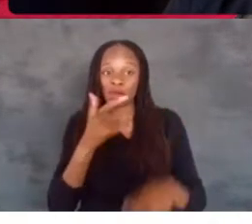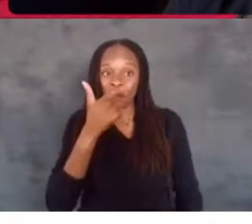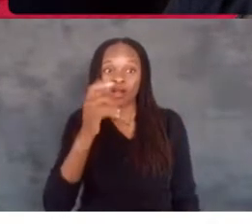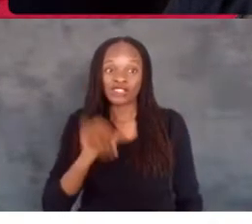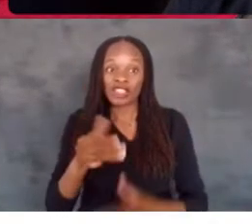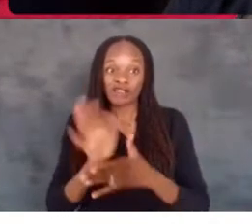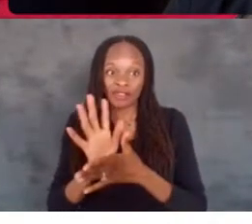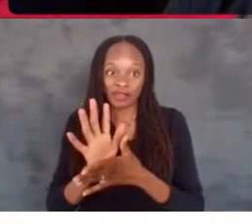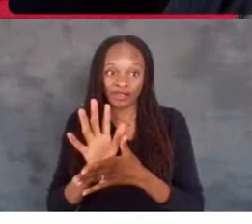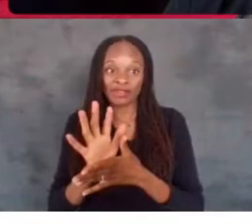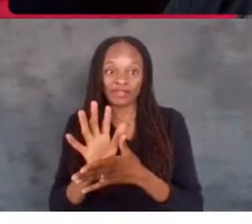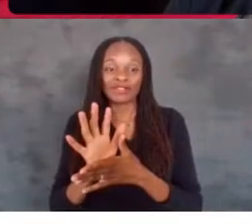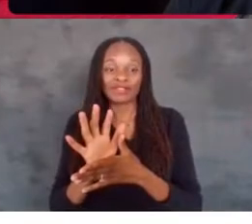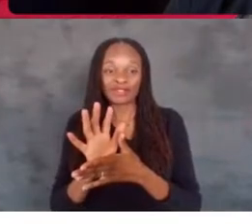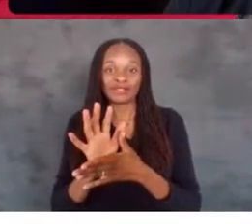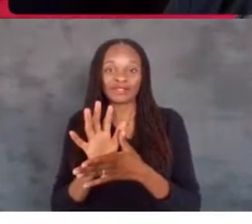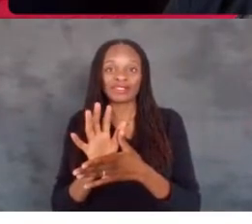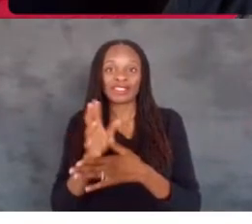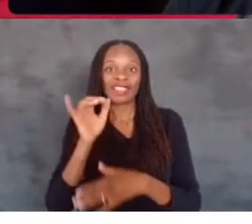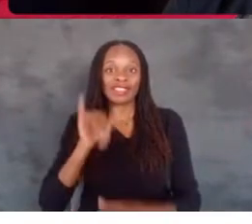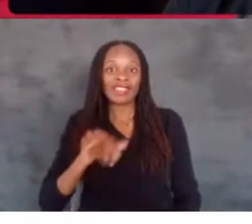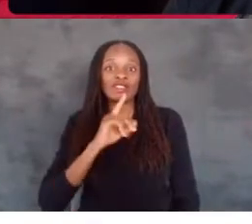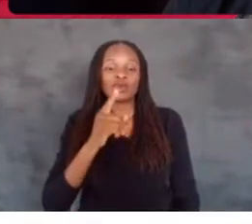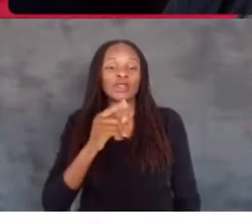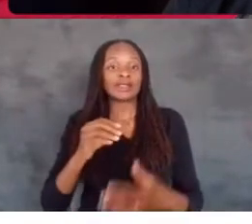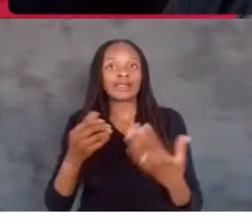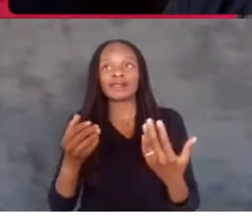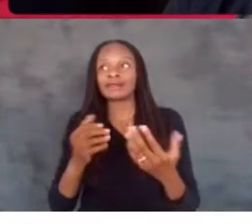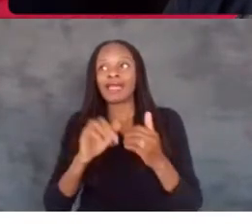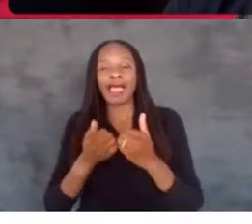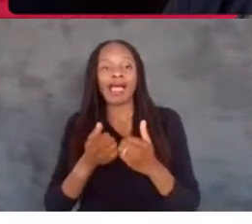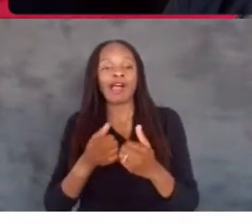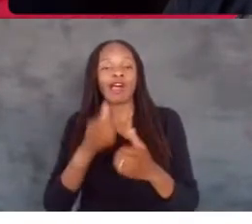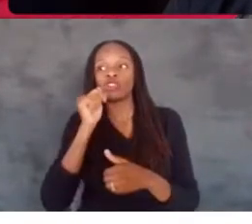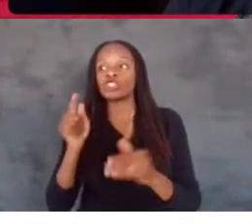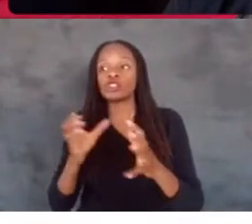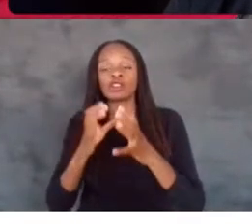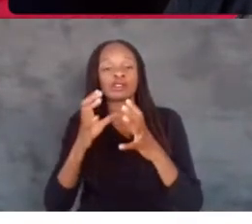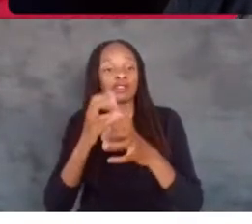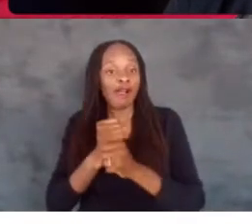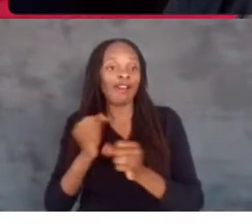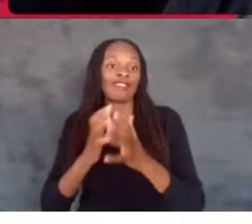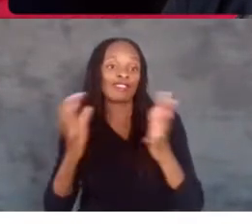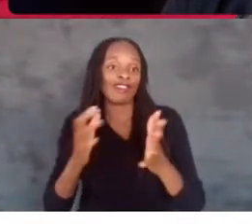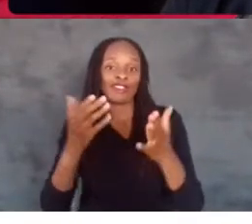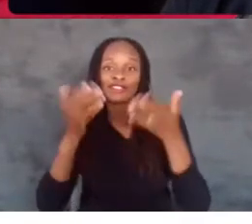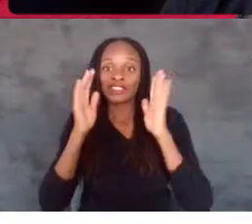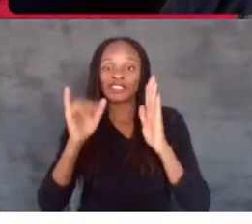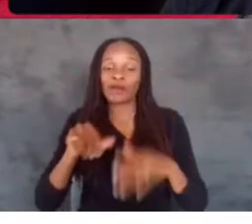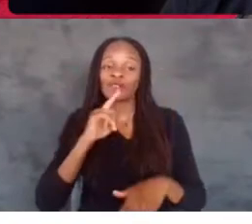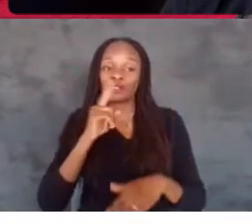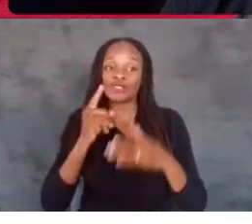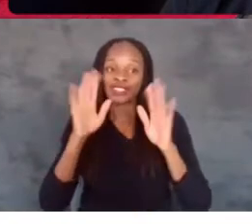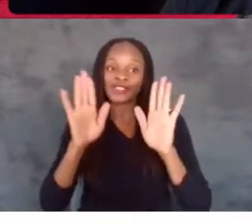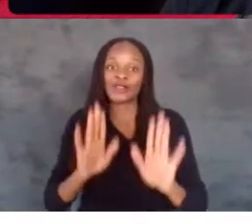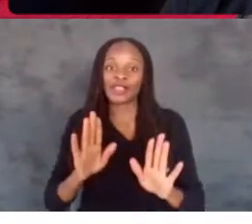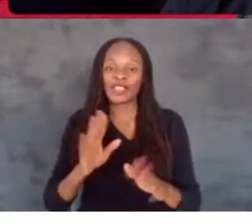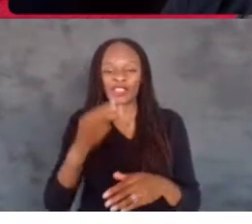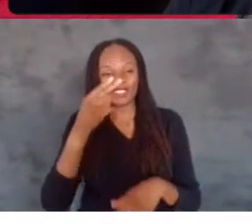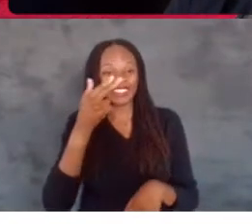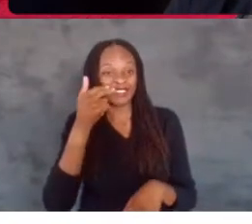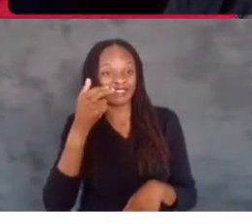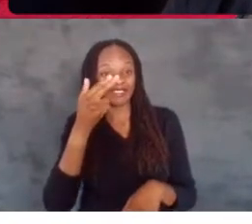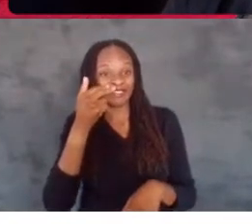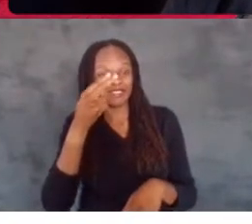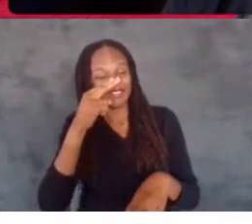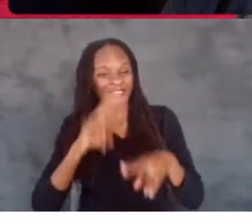that really was how she got so much attention. And it was really great. Yeah, and... It was fun promoting it, too. Yeah,